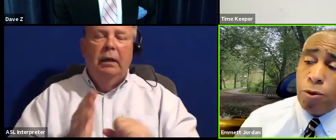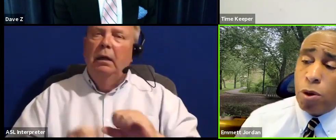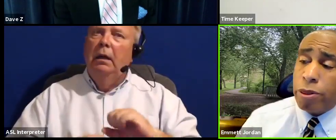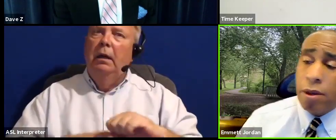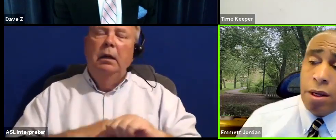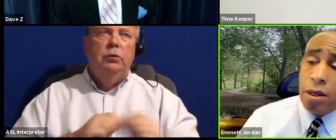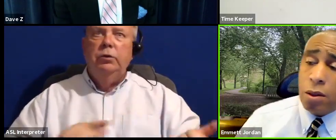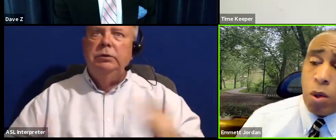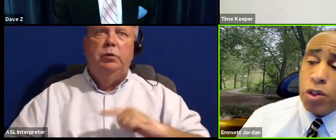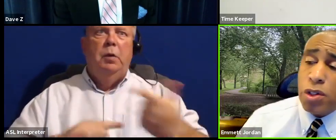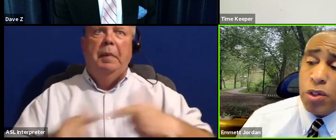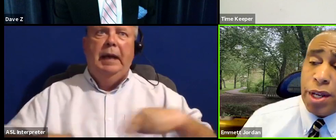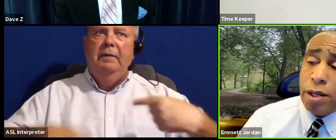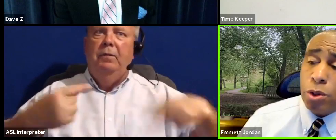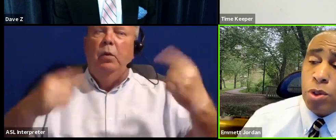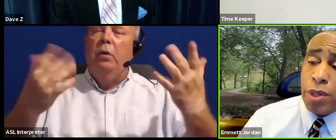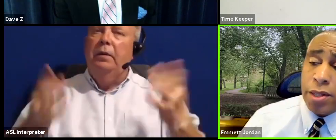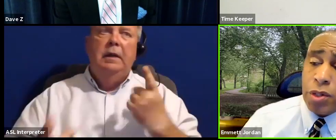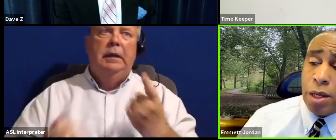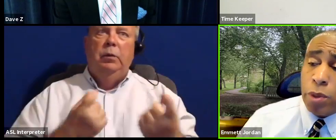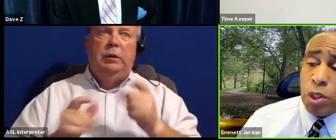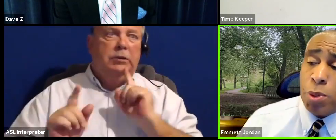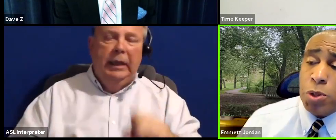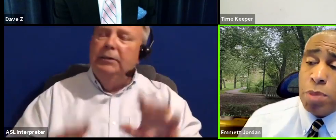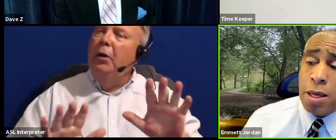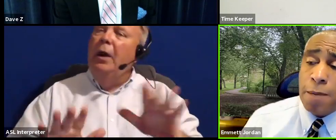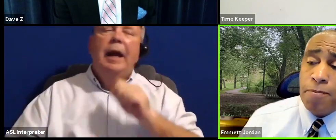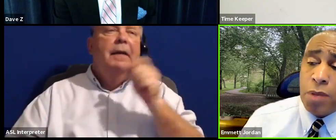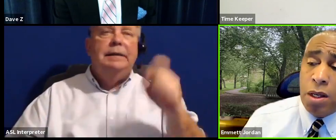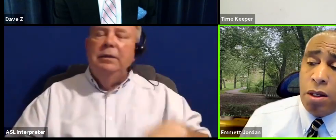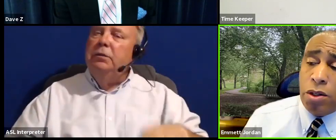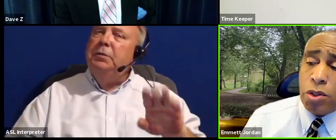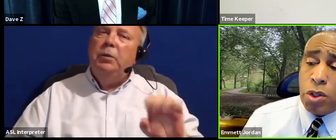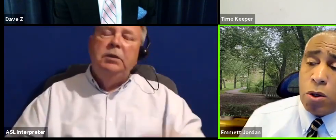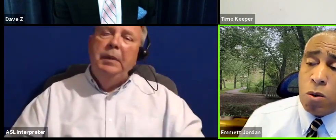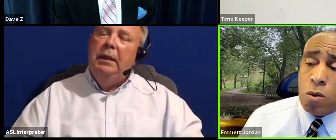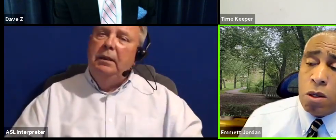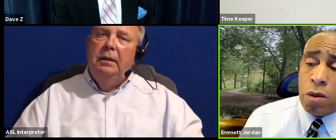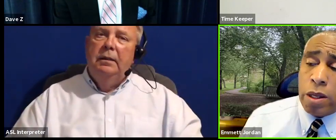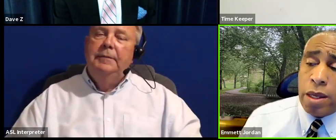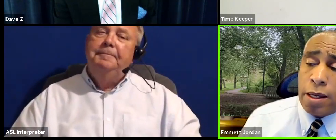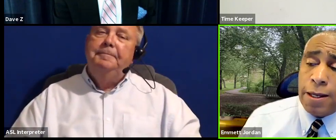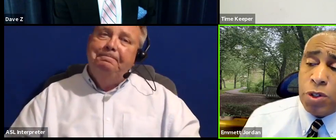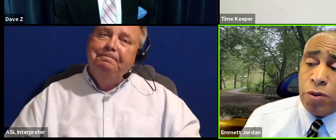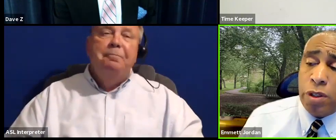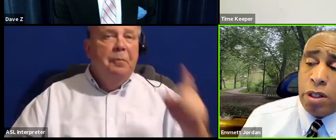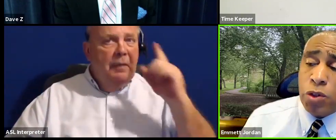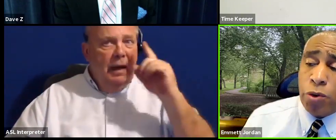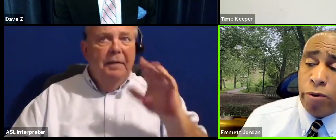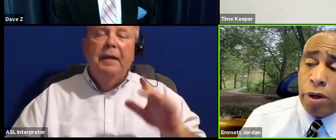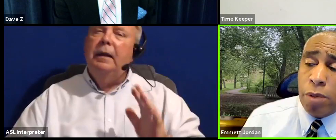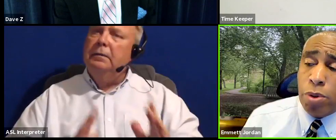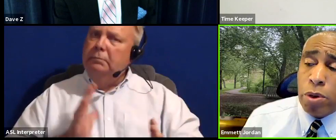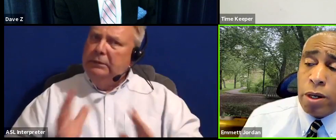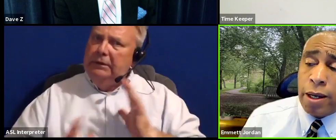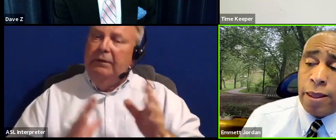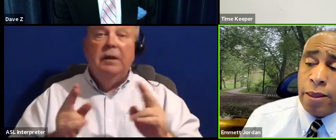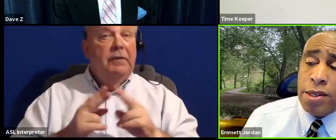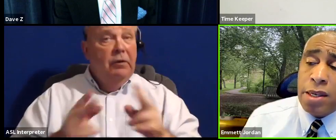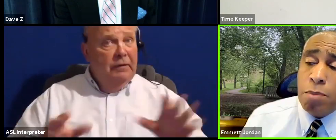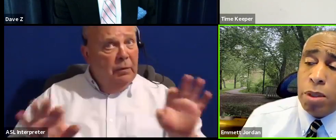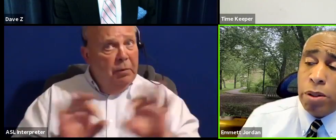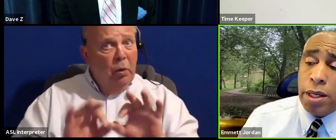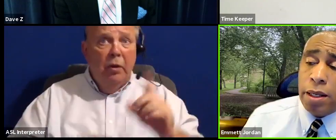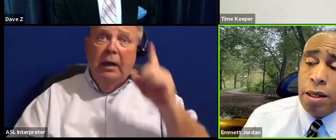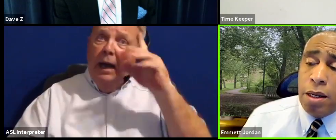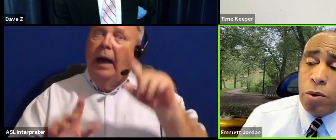back and forth questions and answers, and that's not what it's supposed to be. So, you know, I think civility is very, very important. think